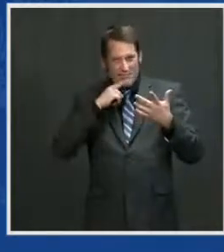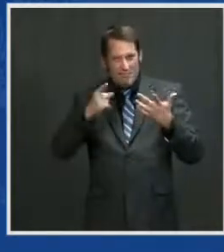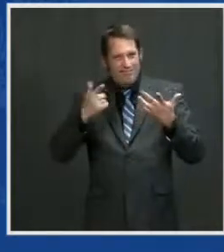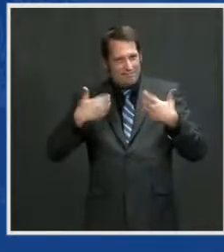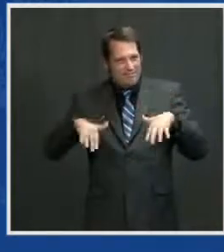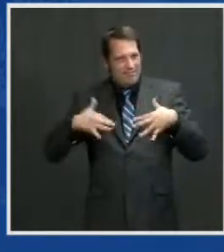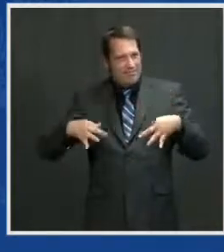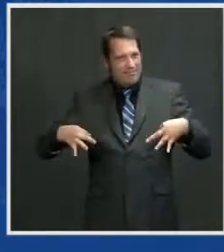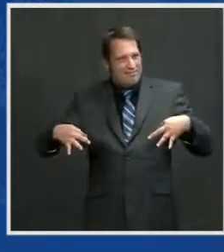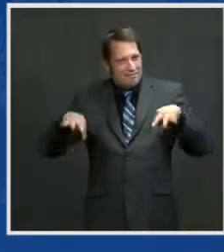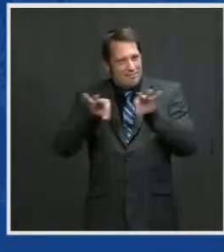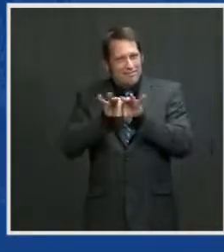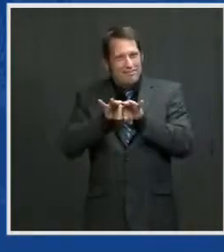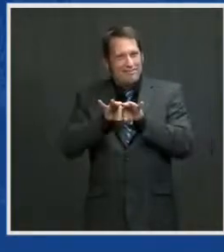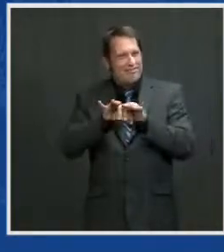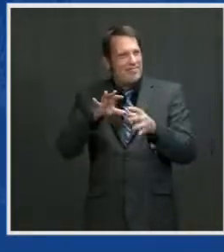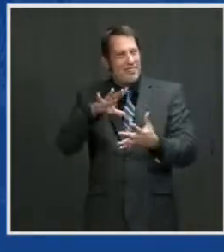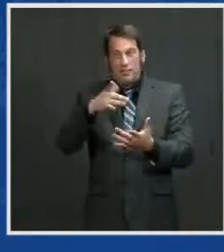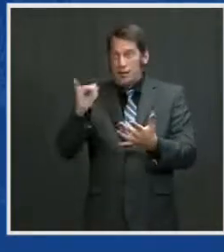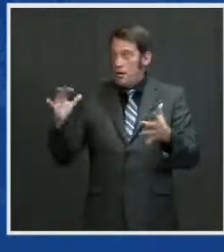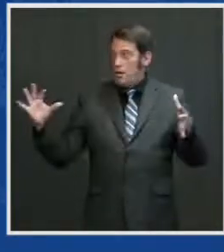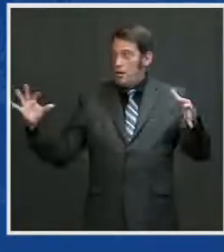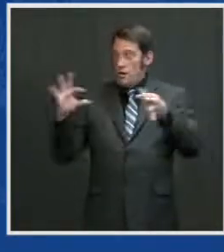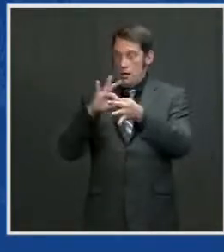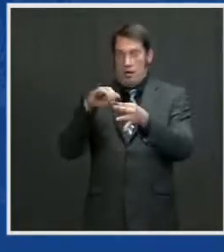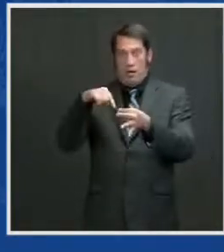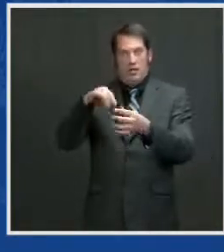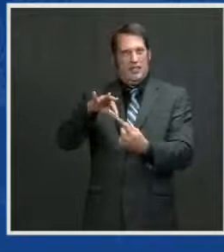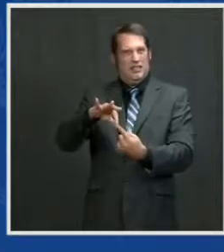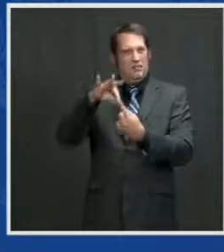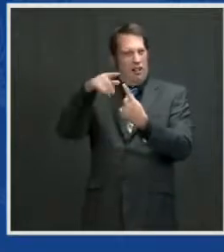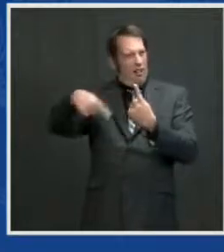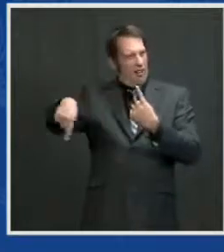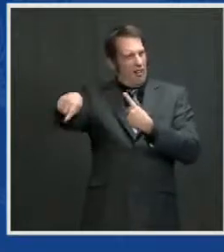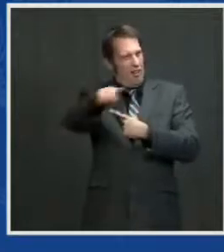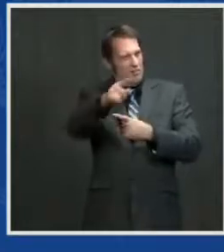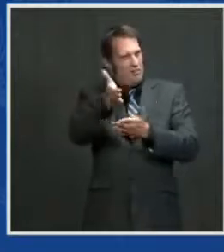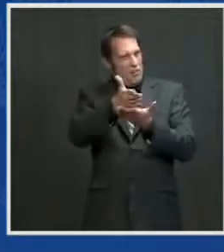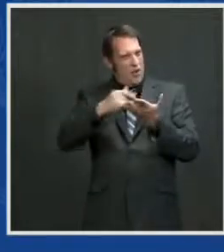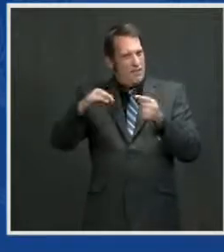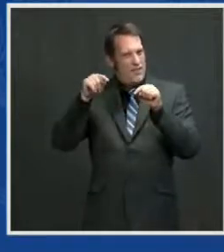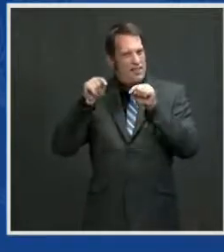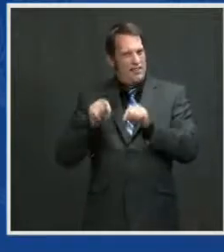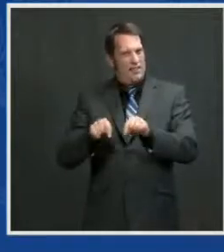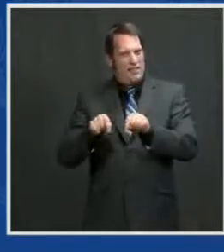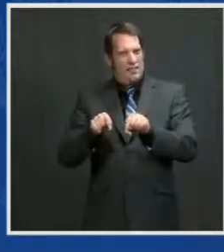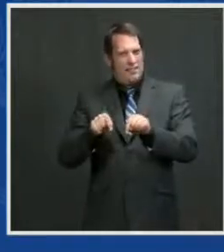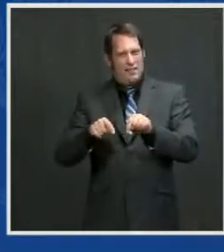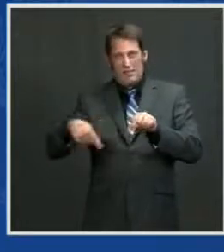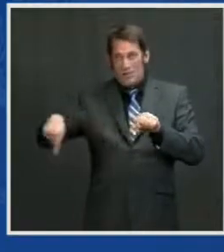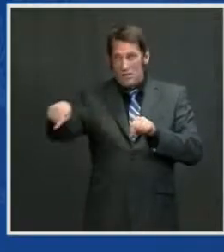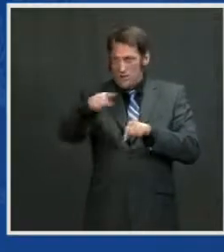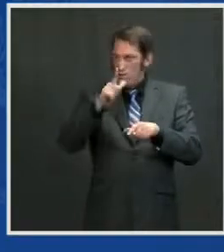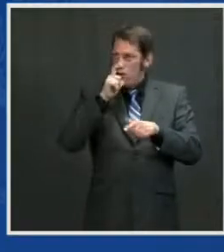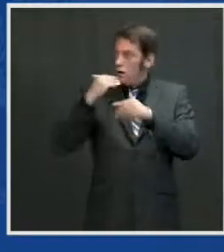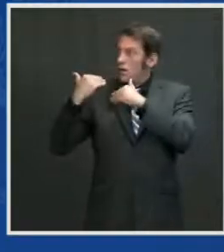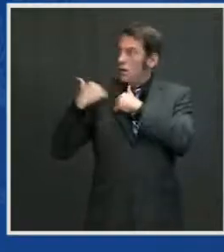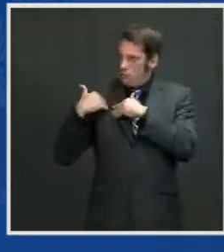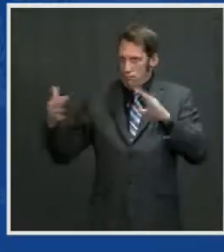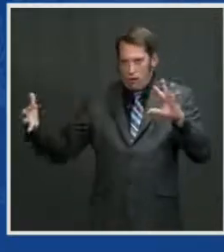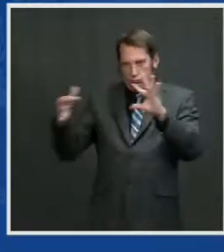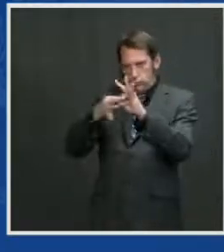special relationship between Great Britain and the United States. Over the next few days, I said,